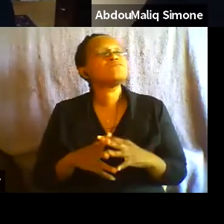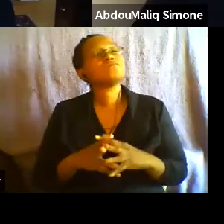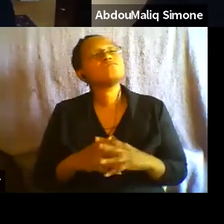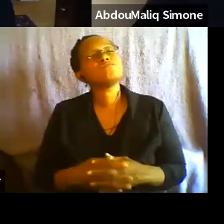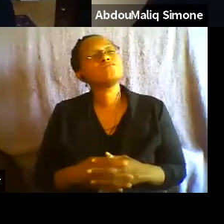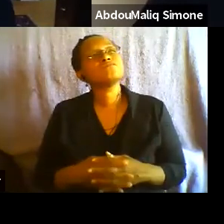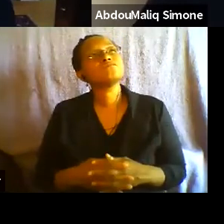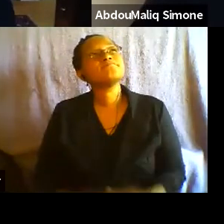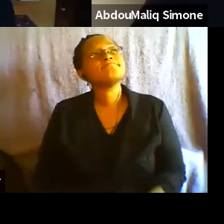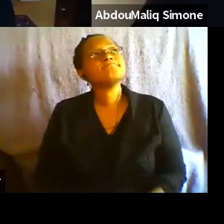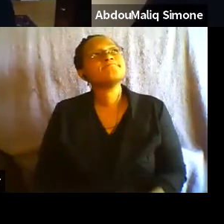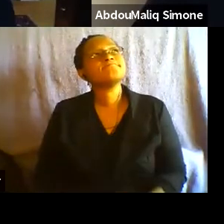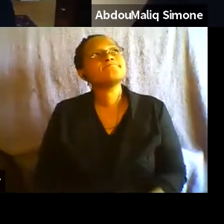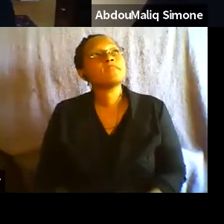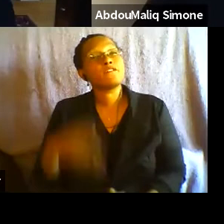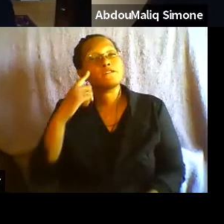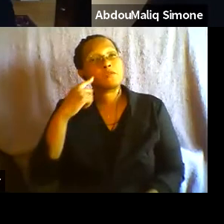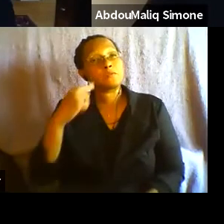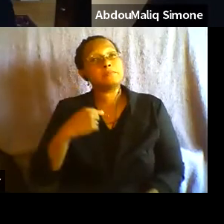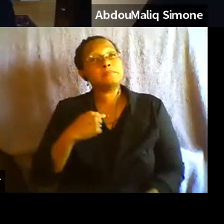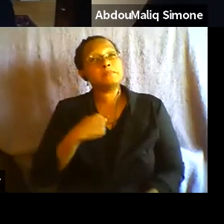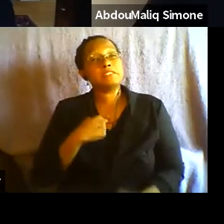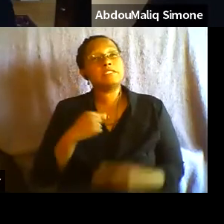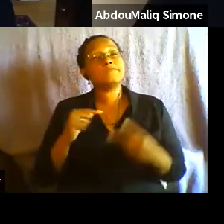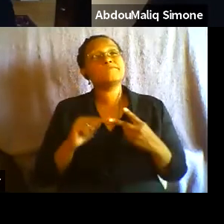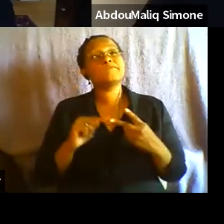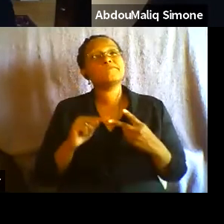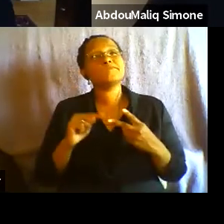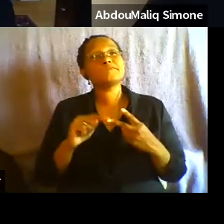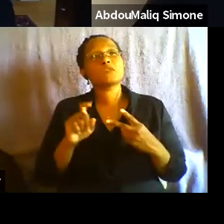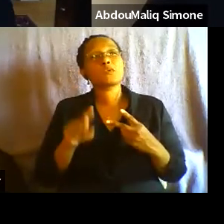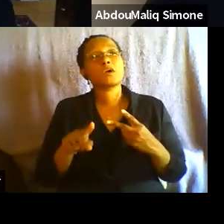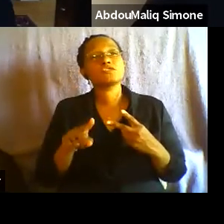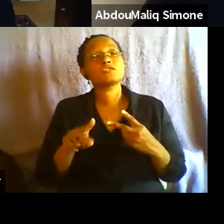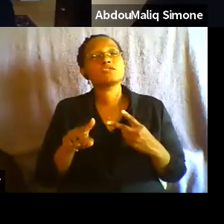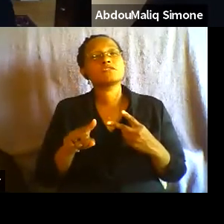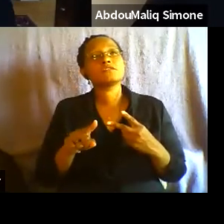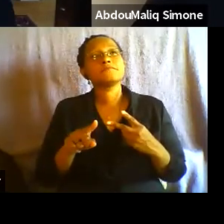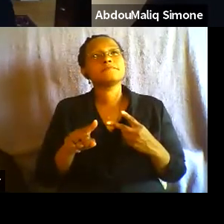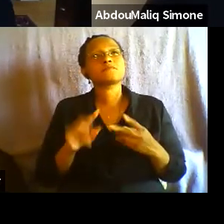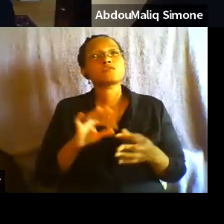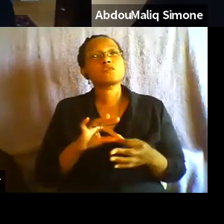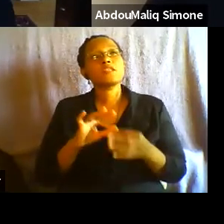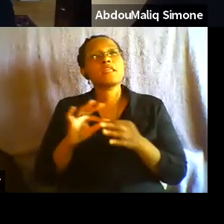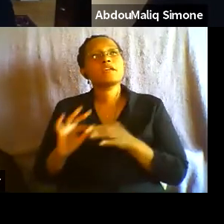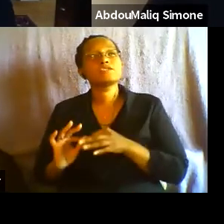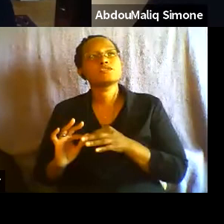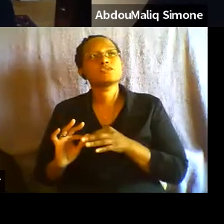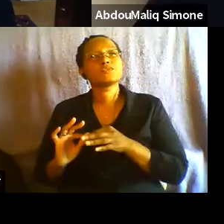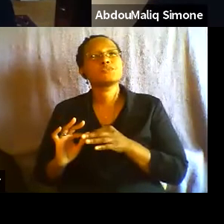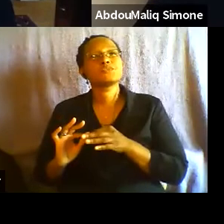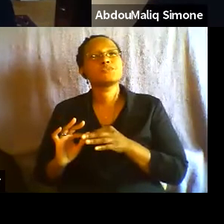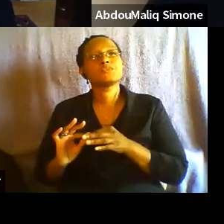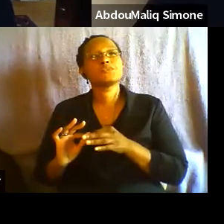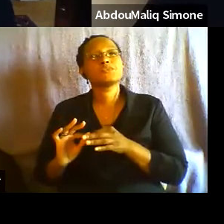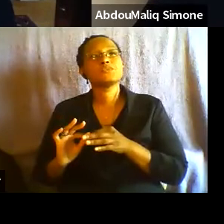it has, for me, it has something to do with the way in which, um, in which value